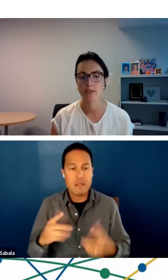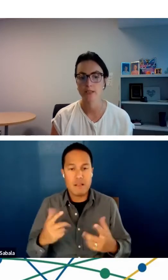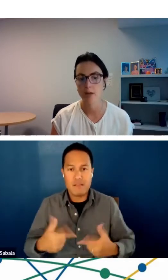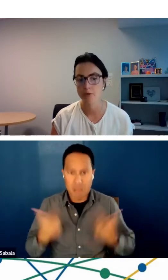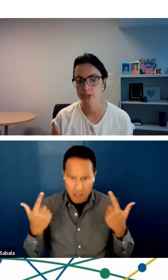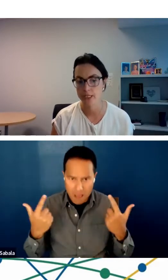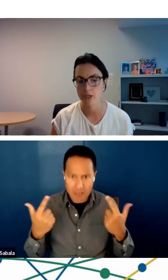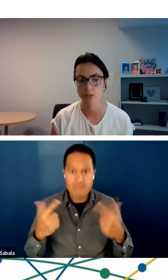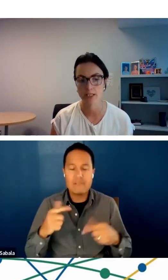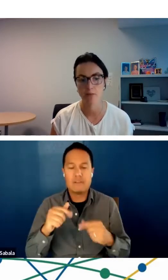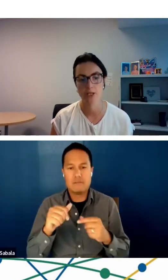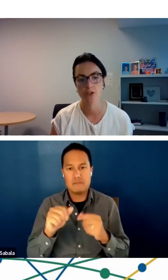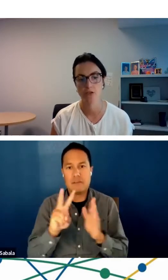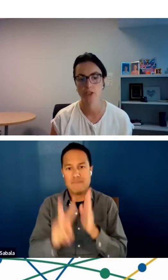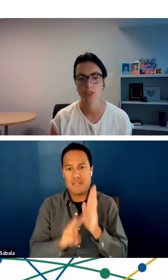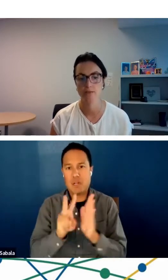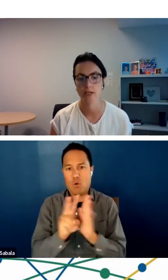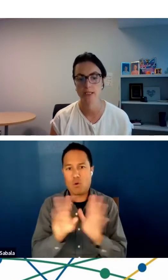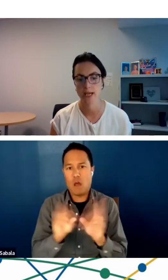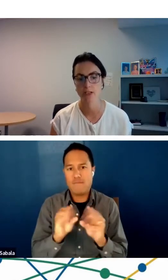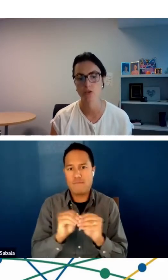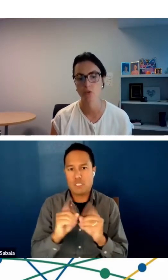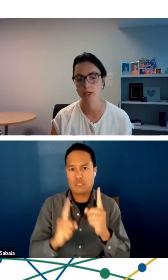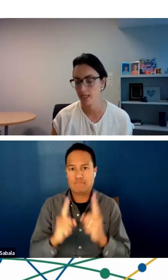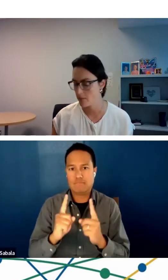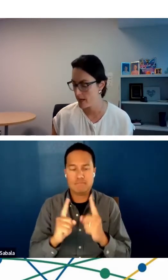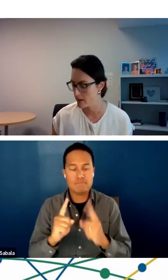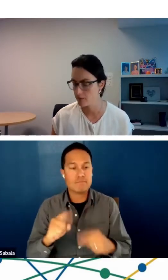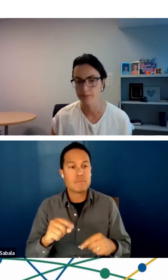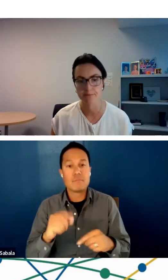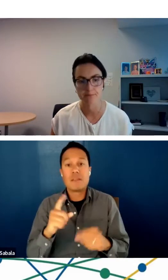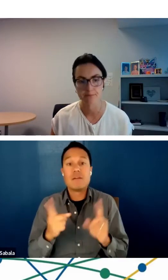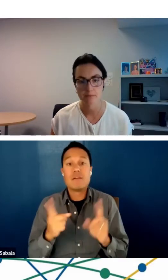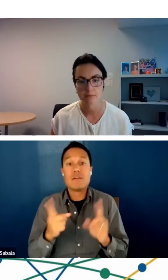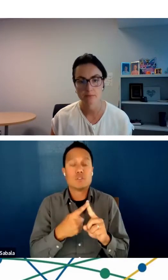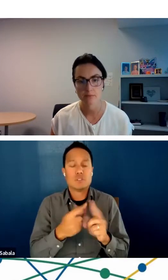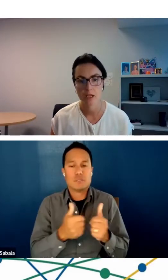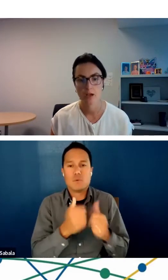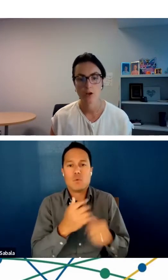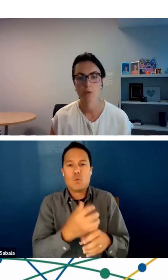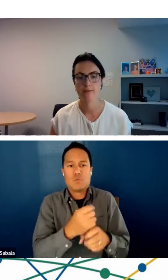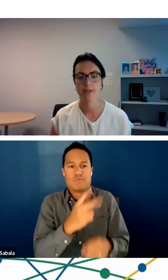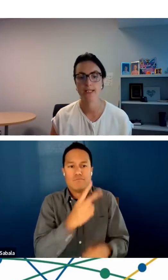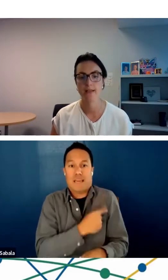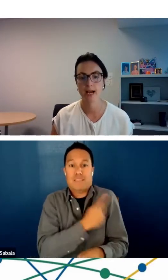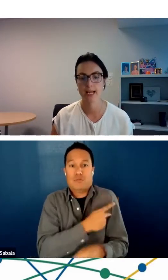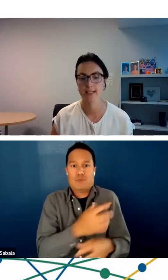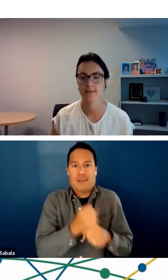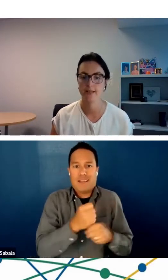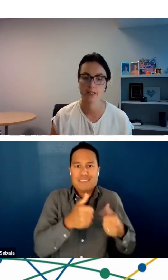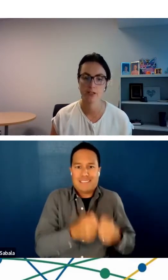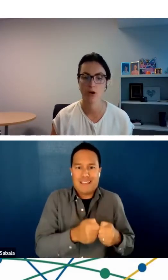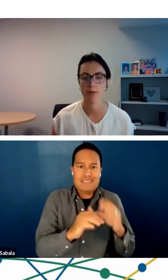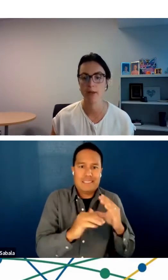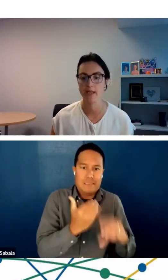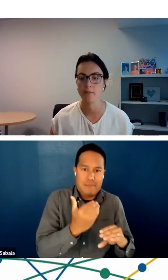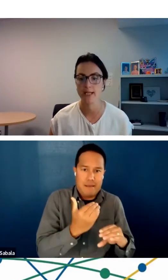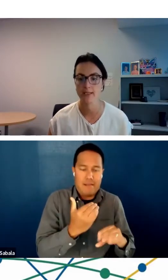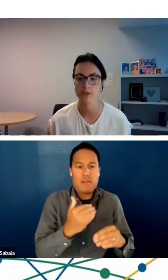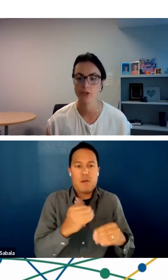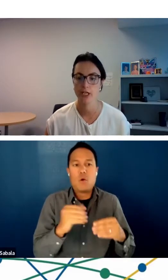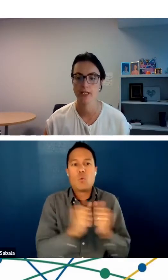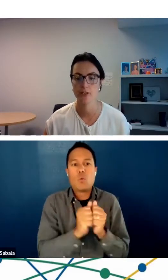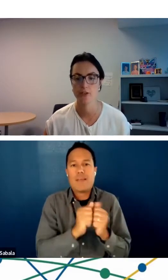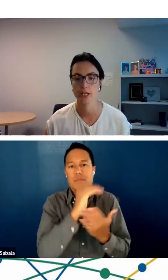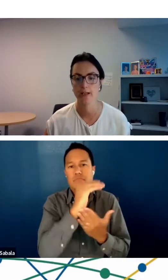So at the time of the scheduling, the patients received a text or an email with a visit guide say this is an automated